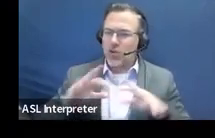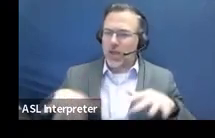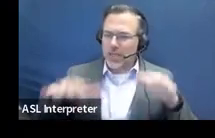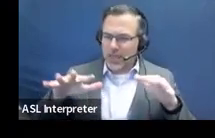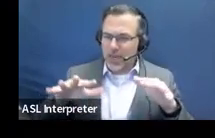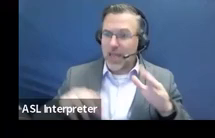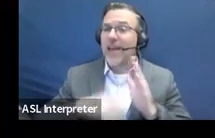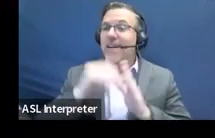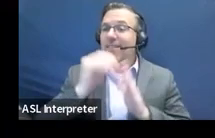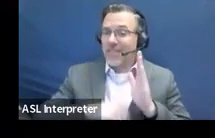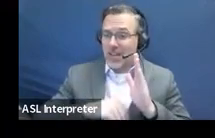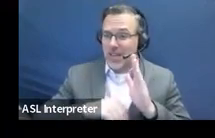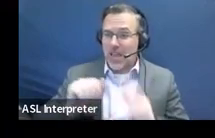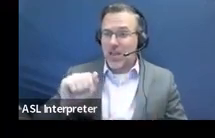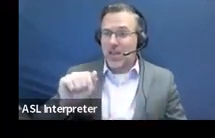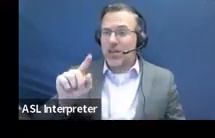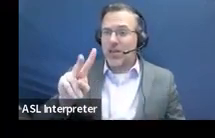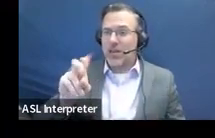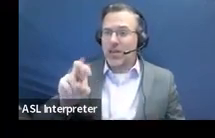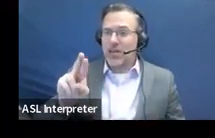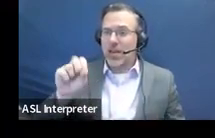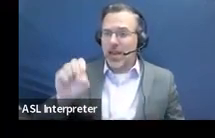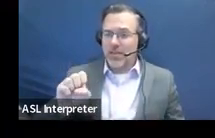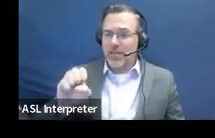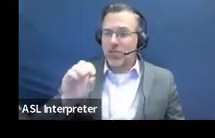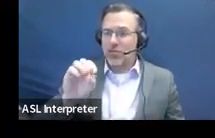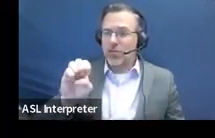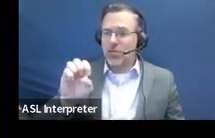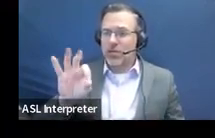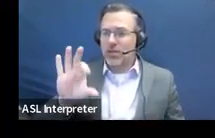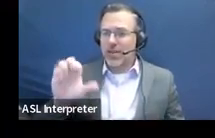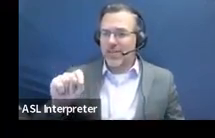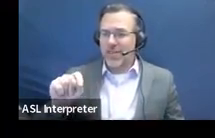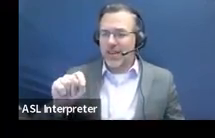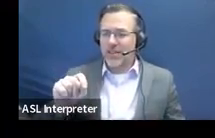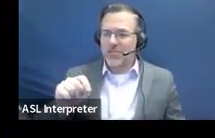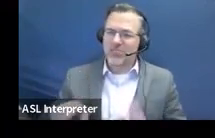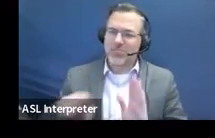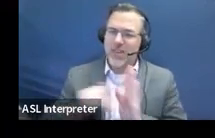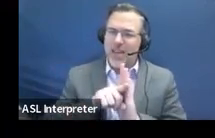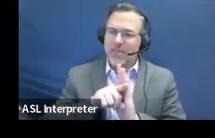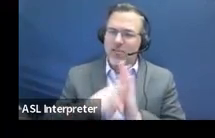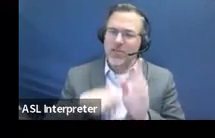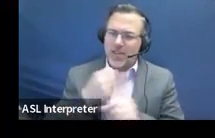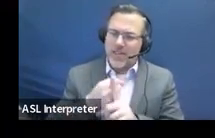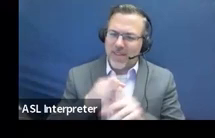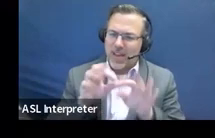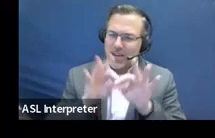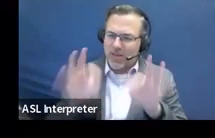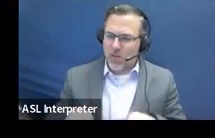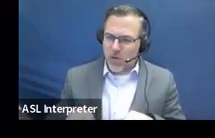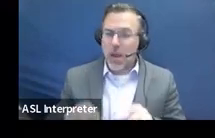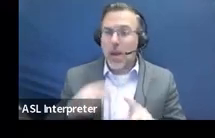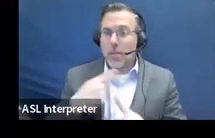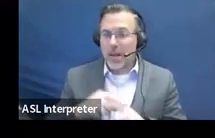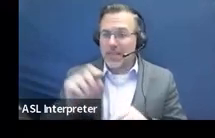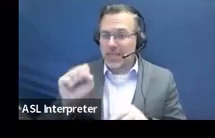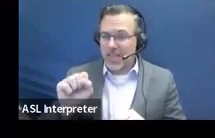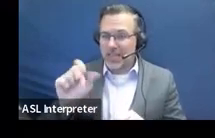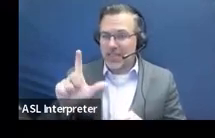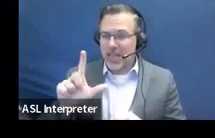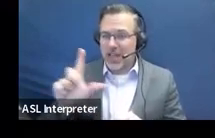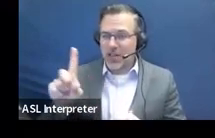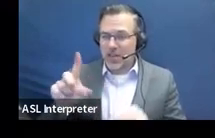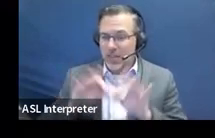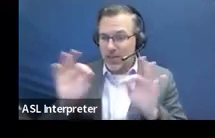showing that there's no longer an adverse effect. And then you would fill out the SLD form to, um,